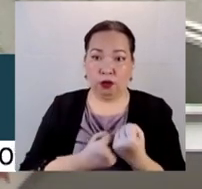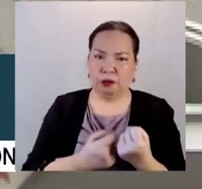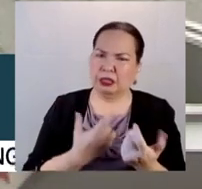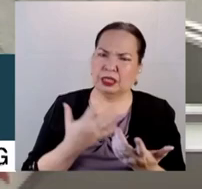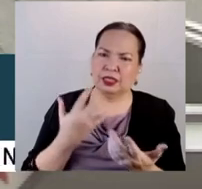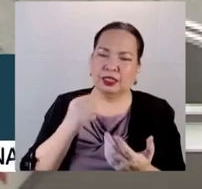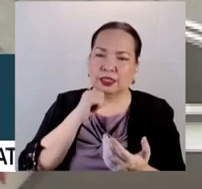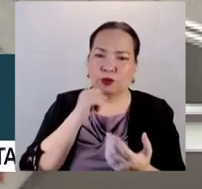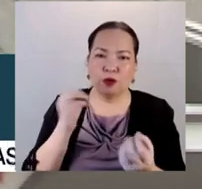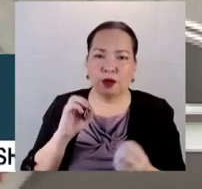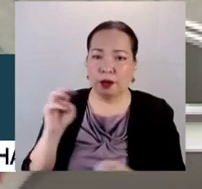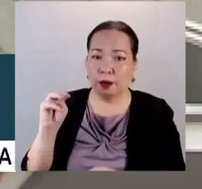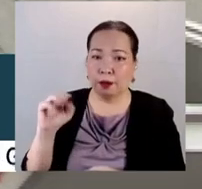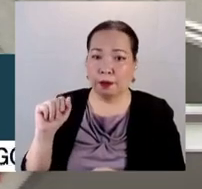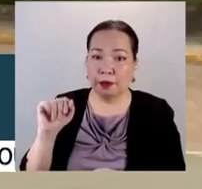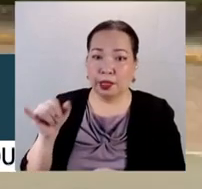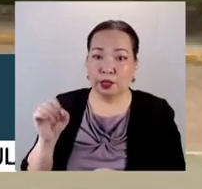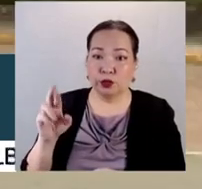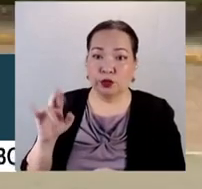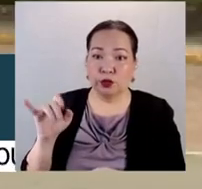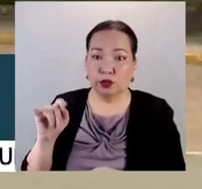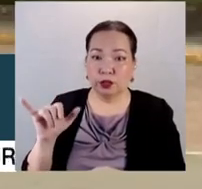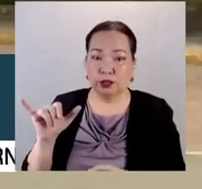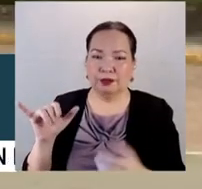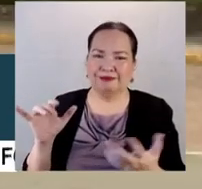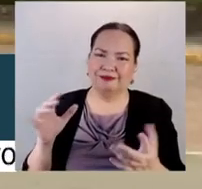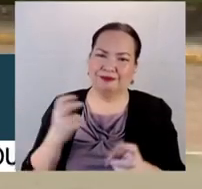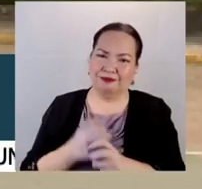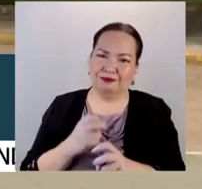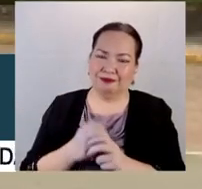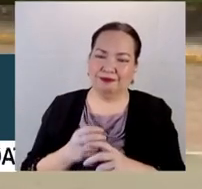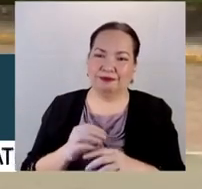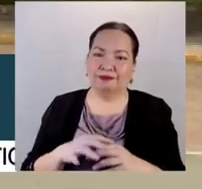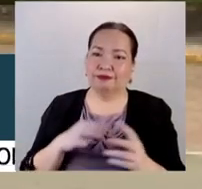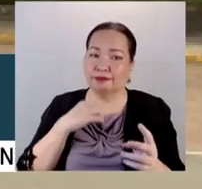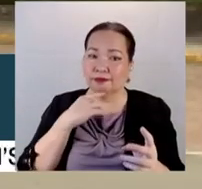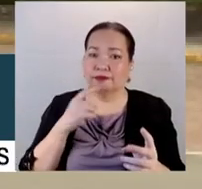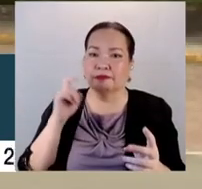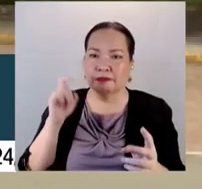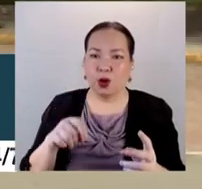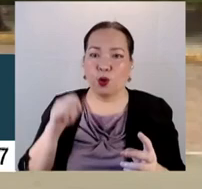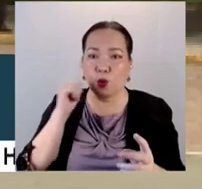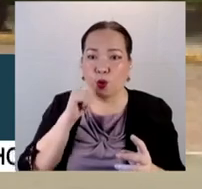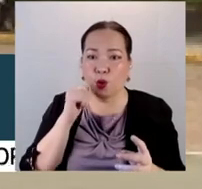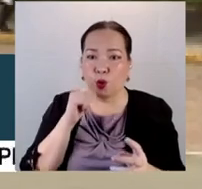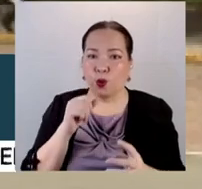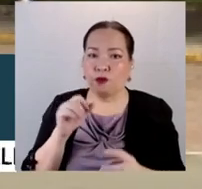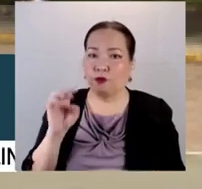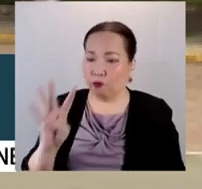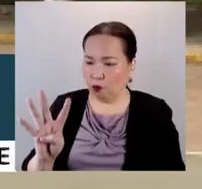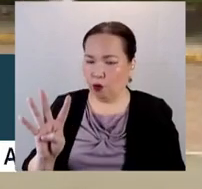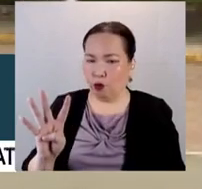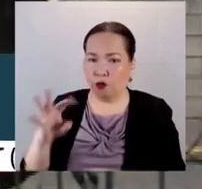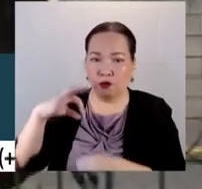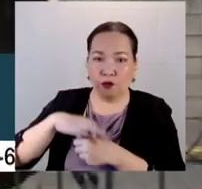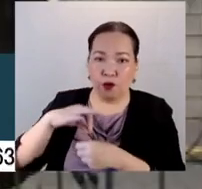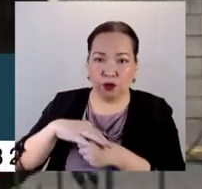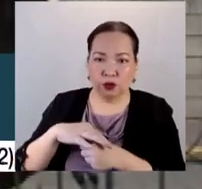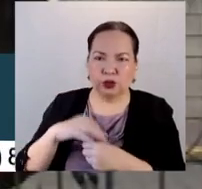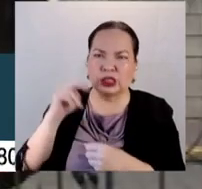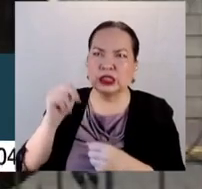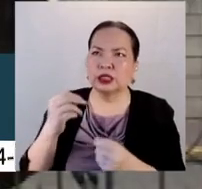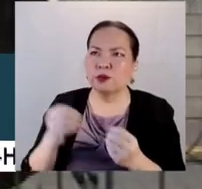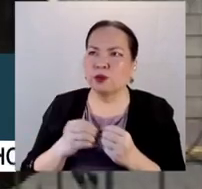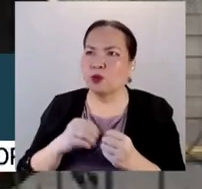a majority. In the case of Australia v. the Commonwealth, the Supreme Court clarified that there must always be four votes in the Commission. So I will have to